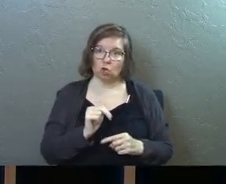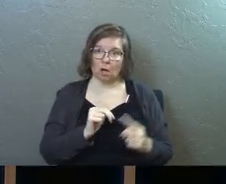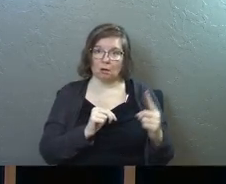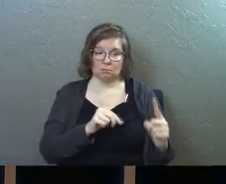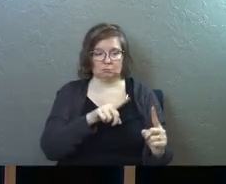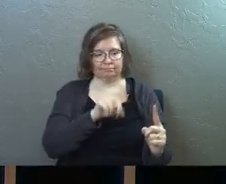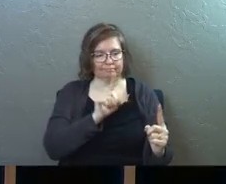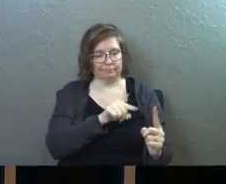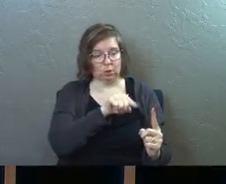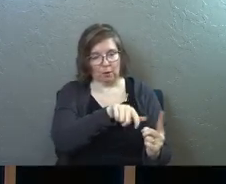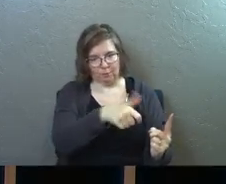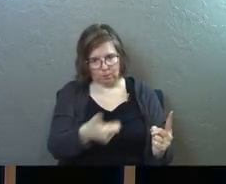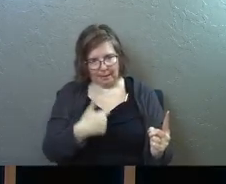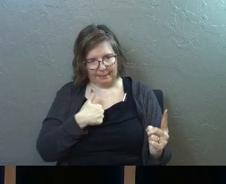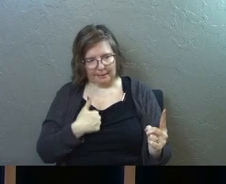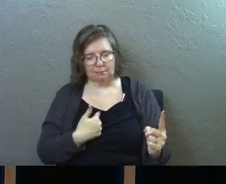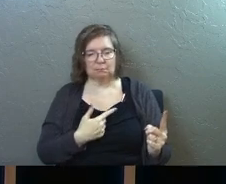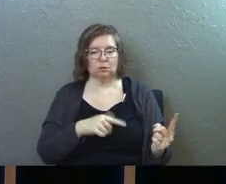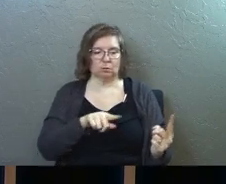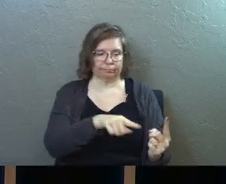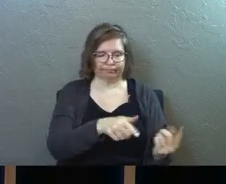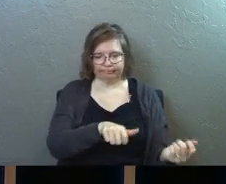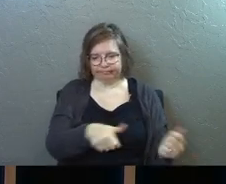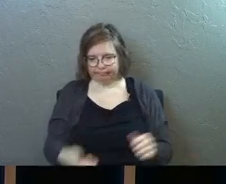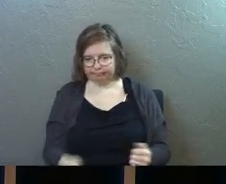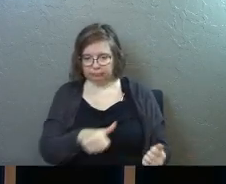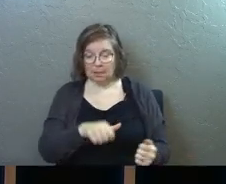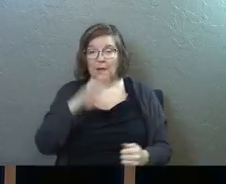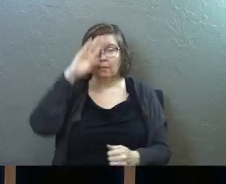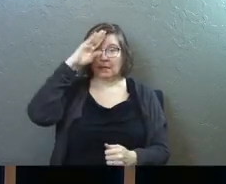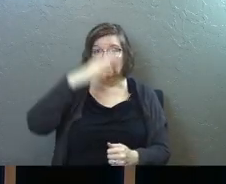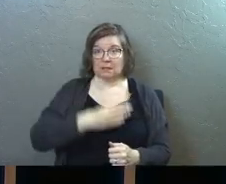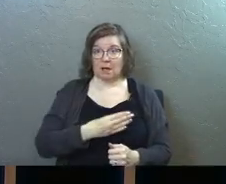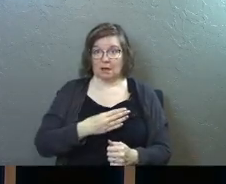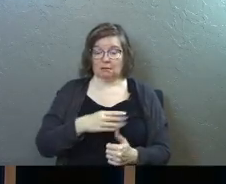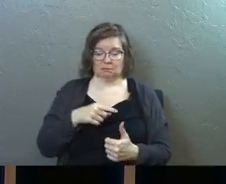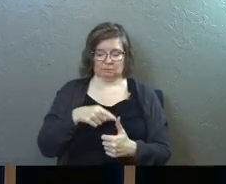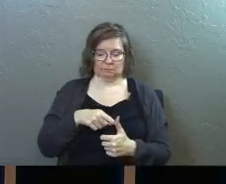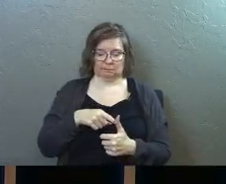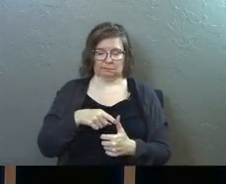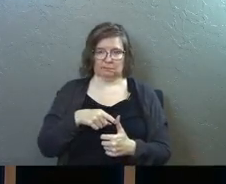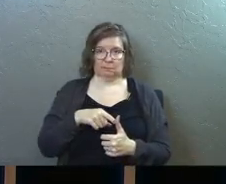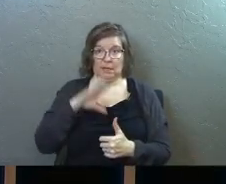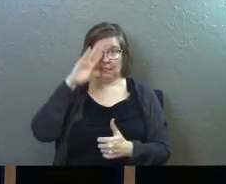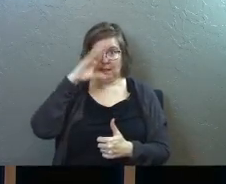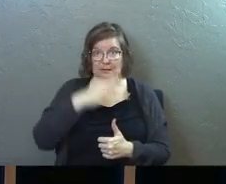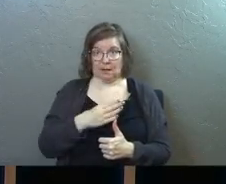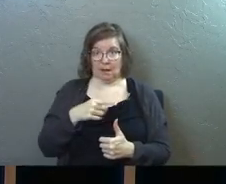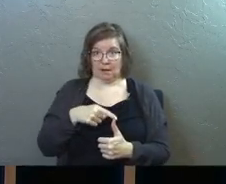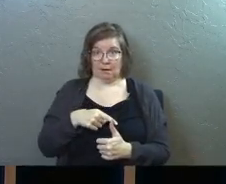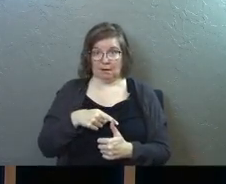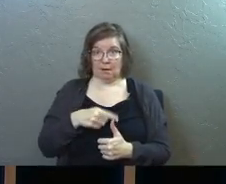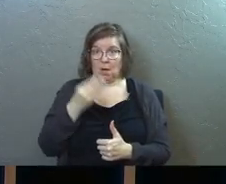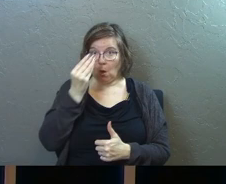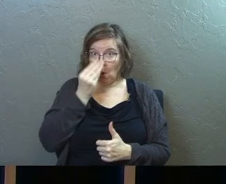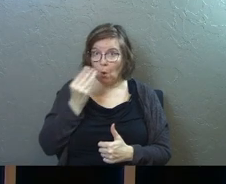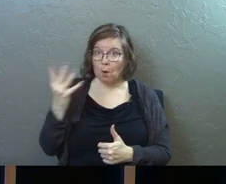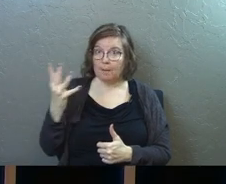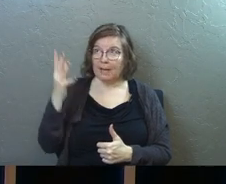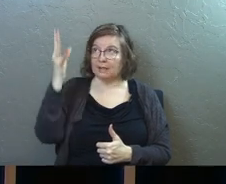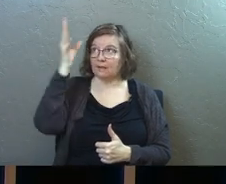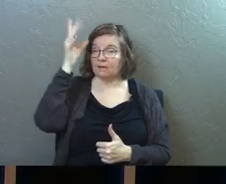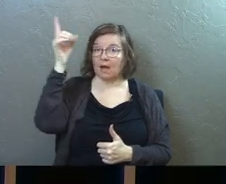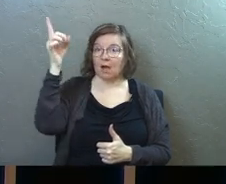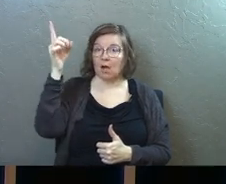you better dunk me John the Baptist goes and dunks him the son that's number one the son obeys